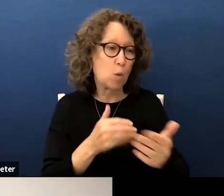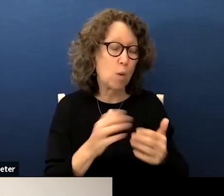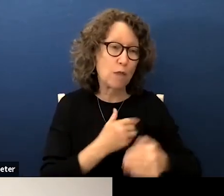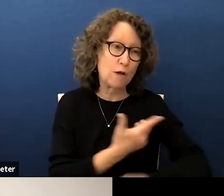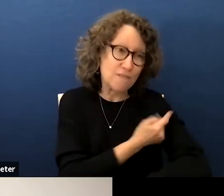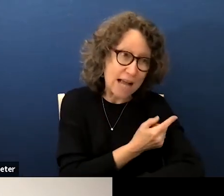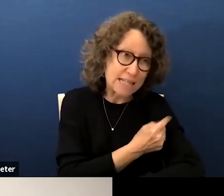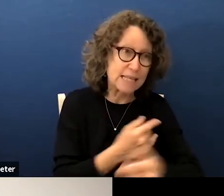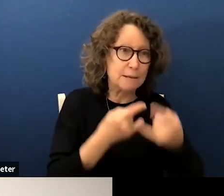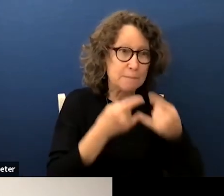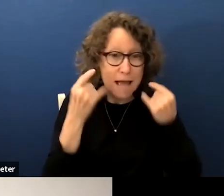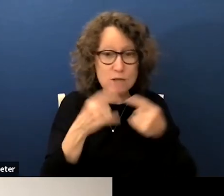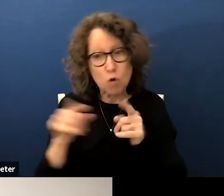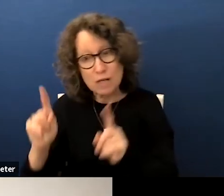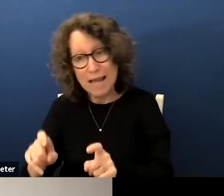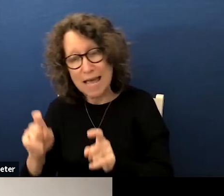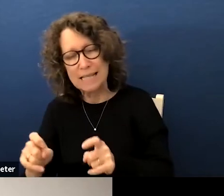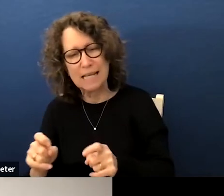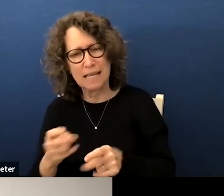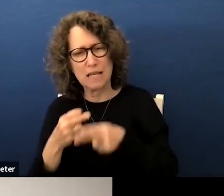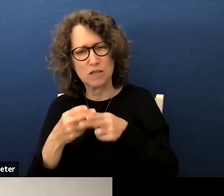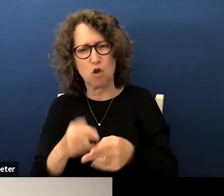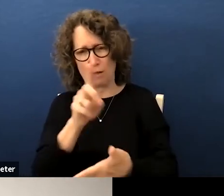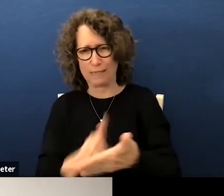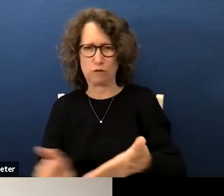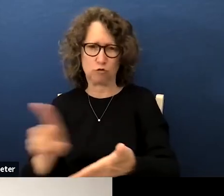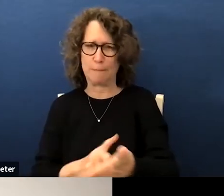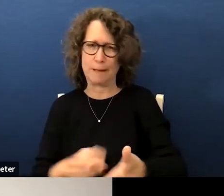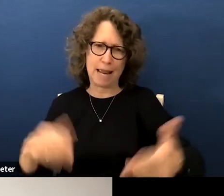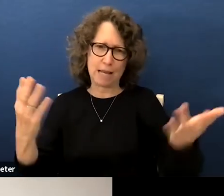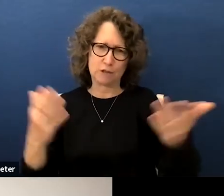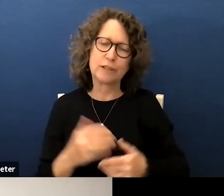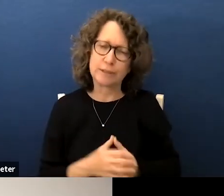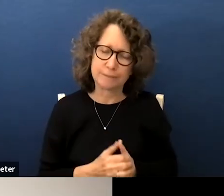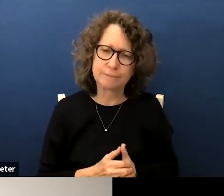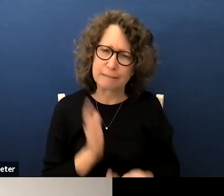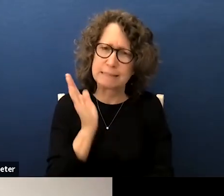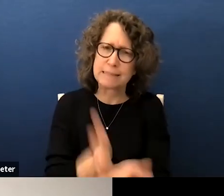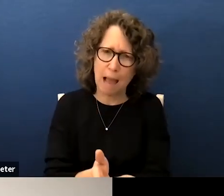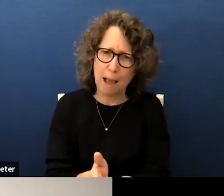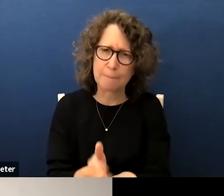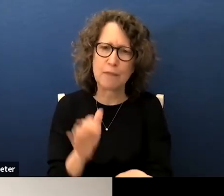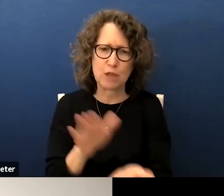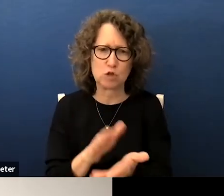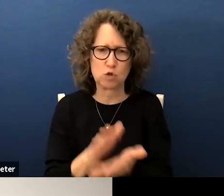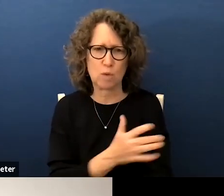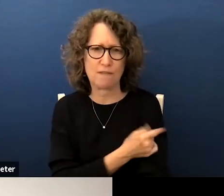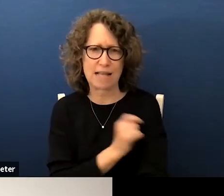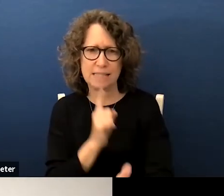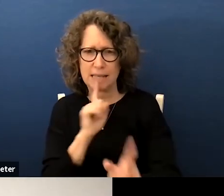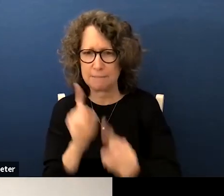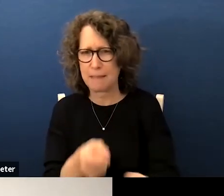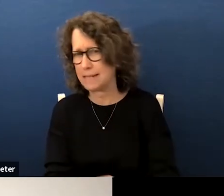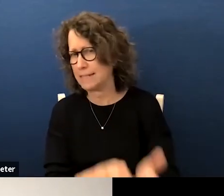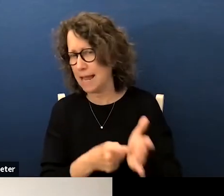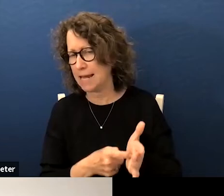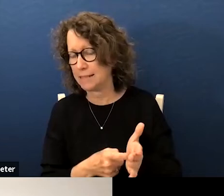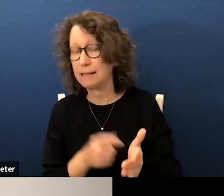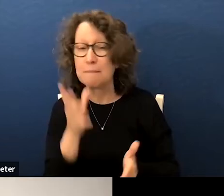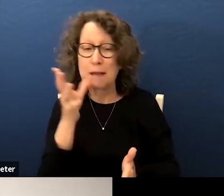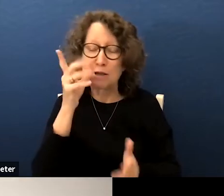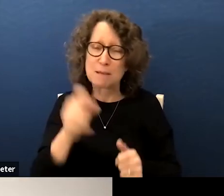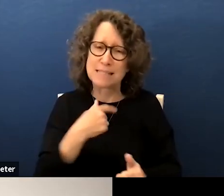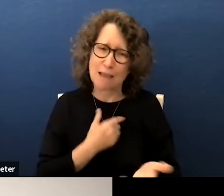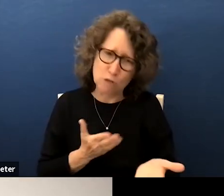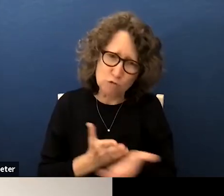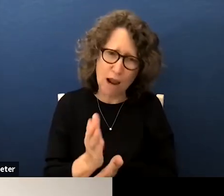vaccines masks or testing is called discrimination please stop the school vaccine mandates parents must have